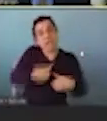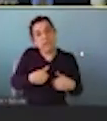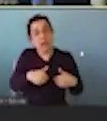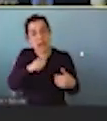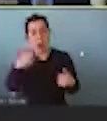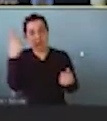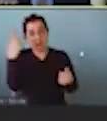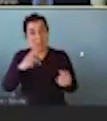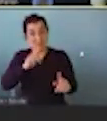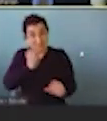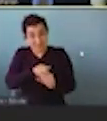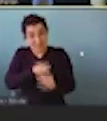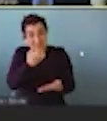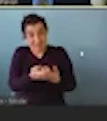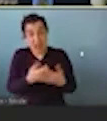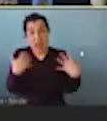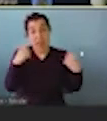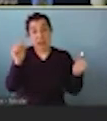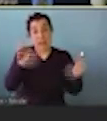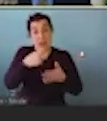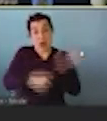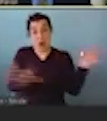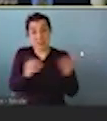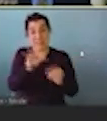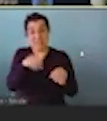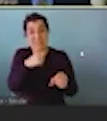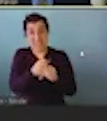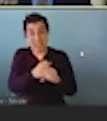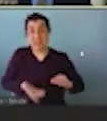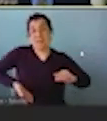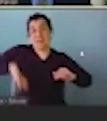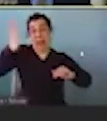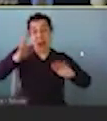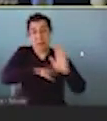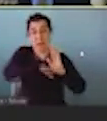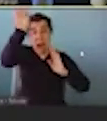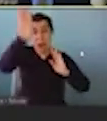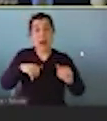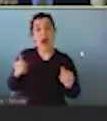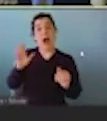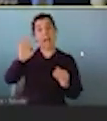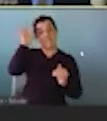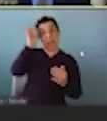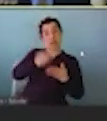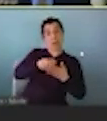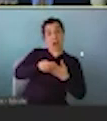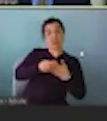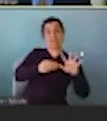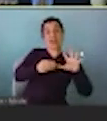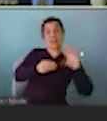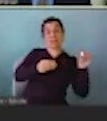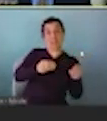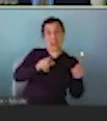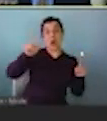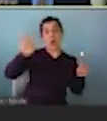gravity of the situation. Healthcare costs in 50 years have skyrocketed from 5% of the federal budget to 28% of their federal budget.